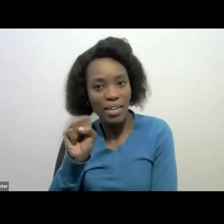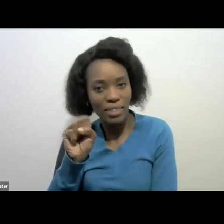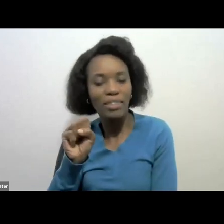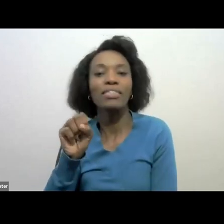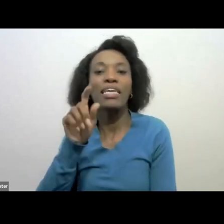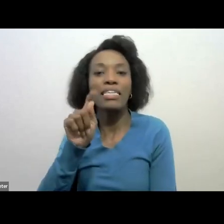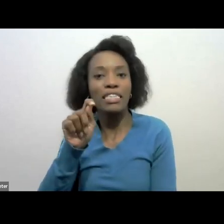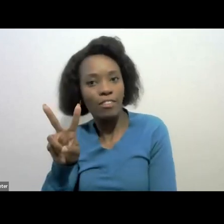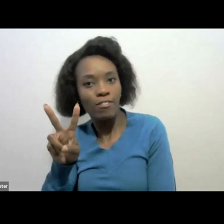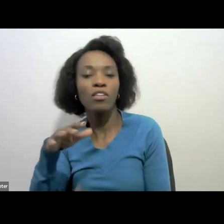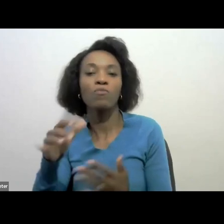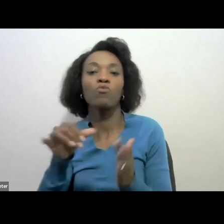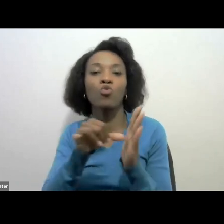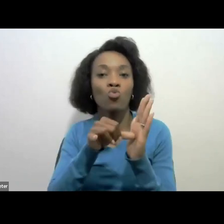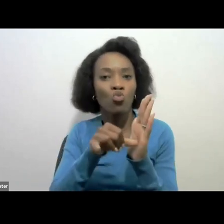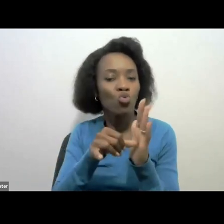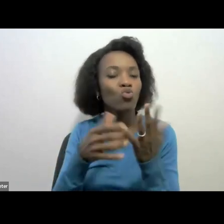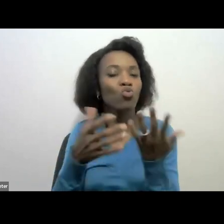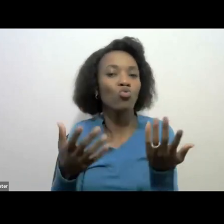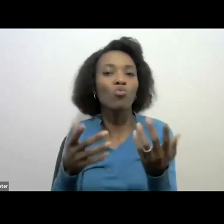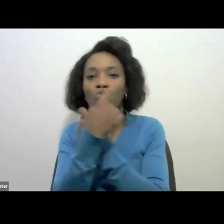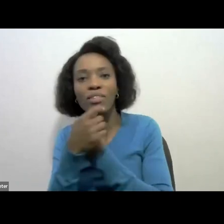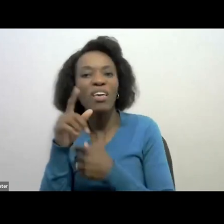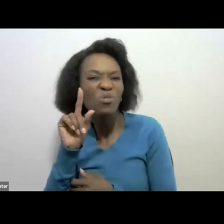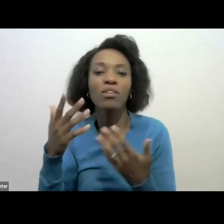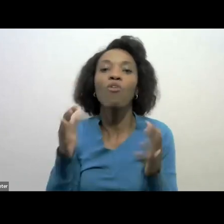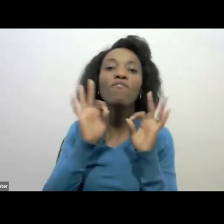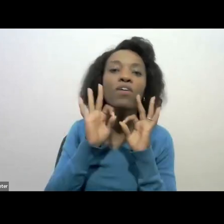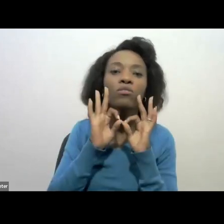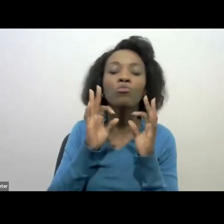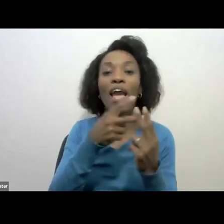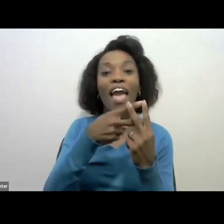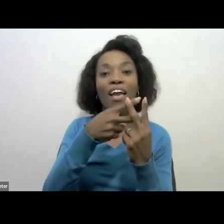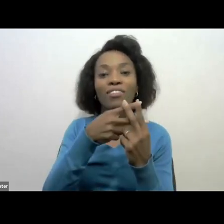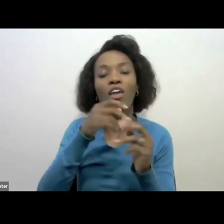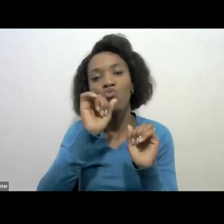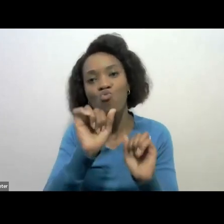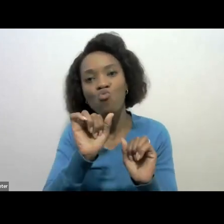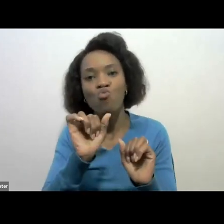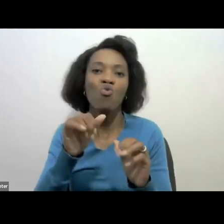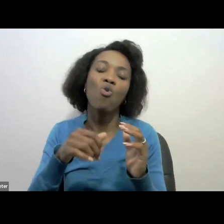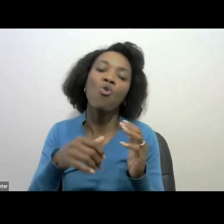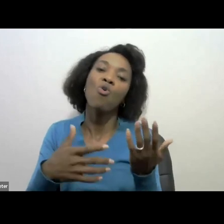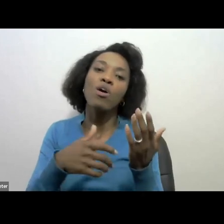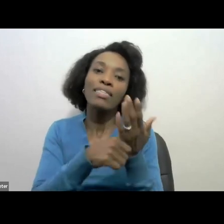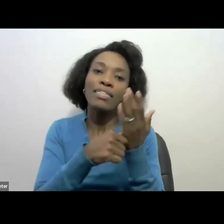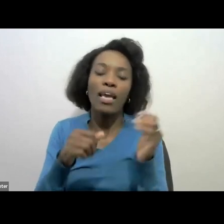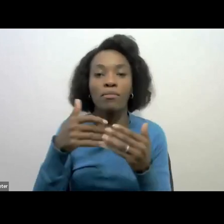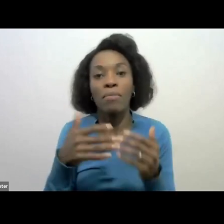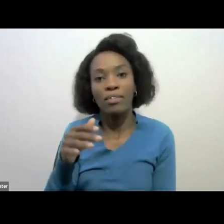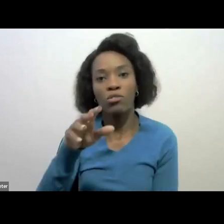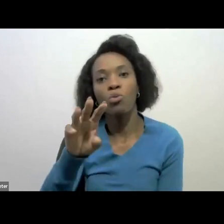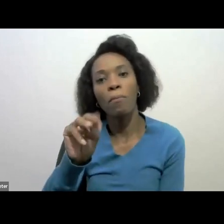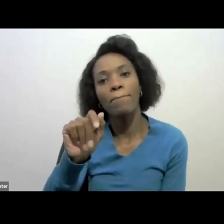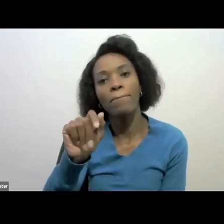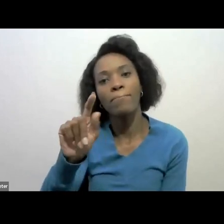Twitter, LinkedIn and Facebook, hashtag your text matters. Remember, as you exit this, to